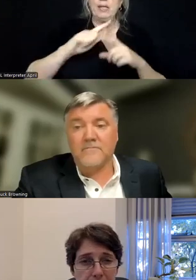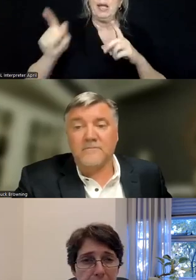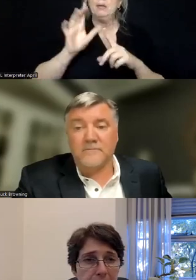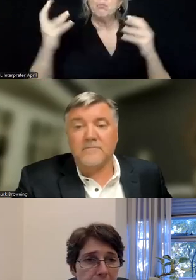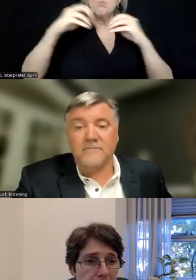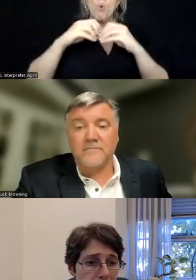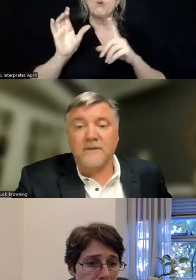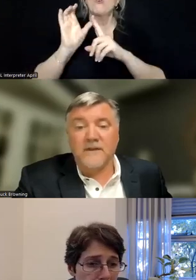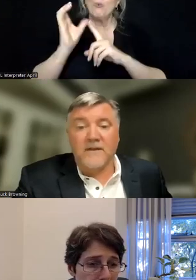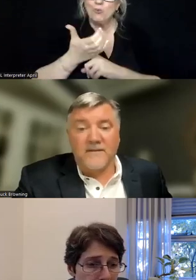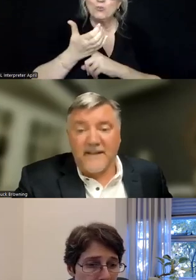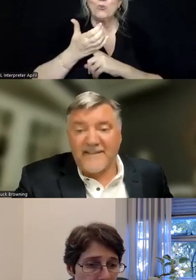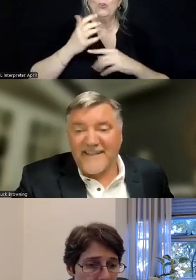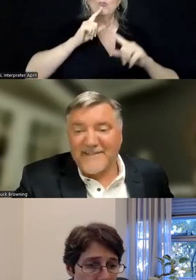system.